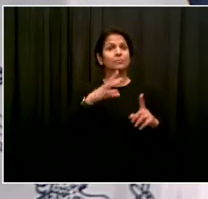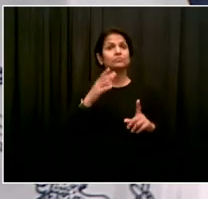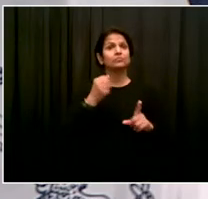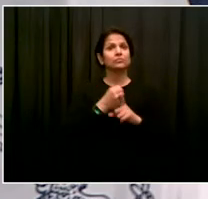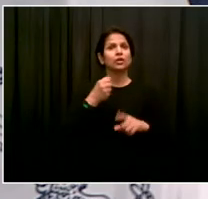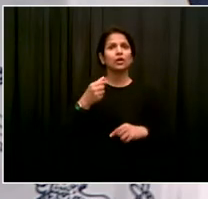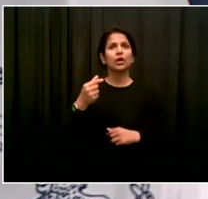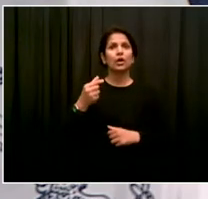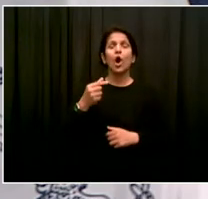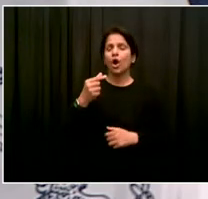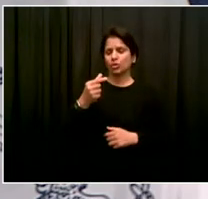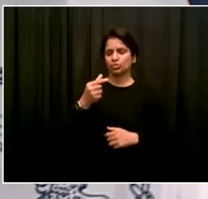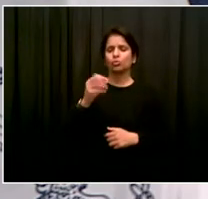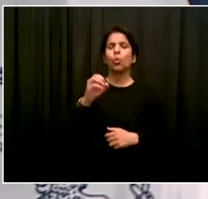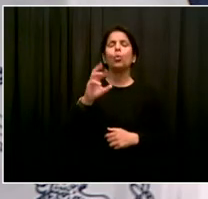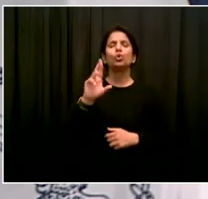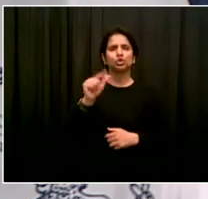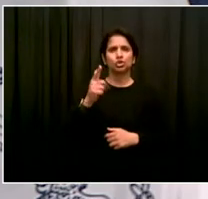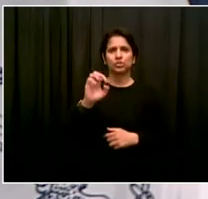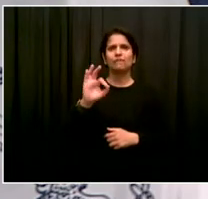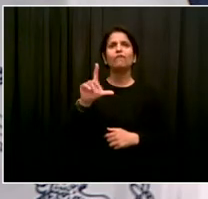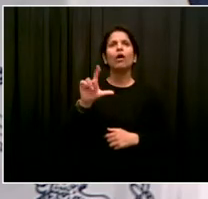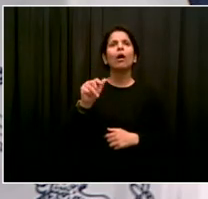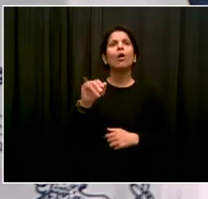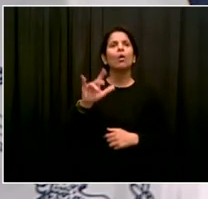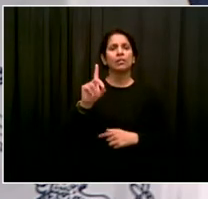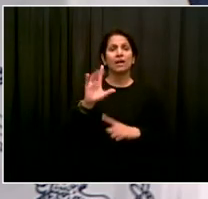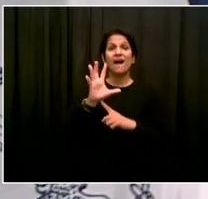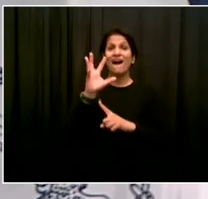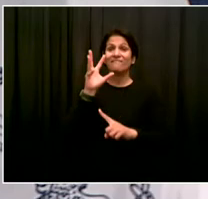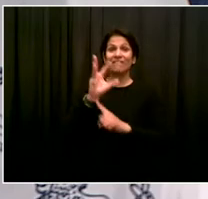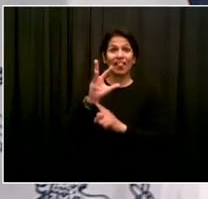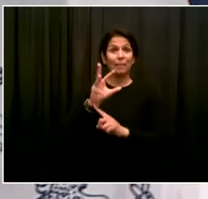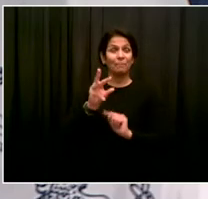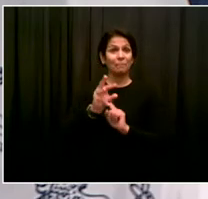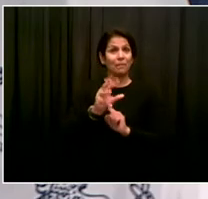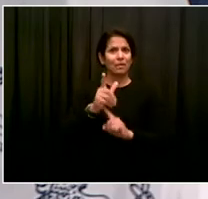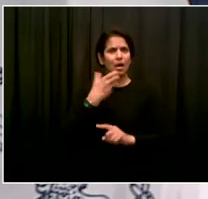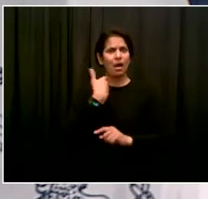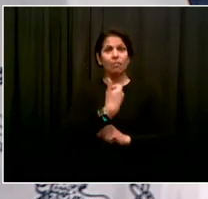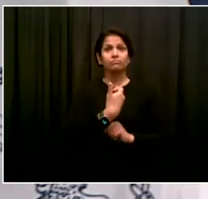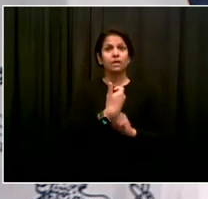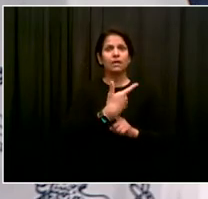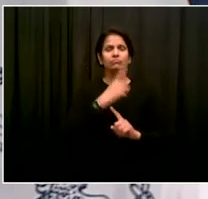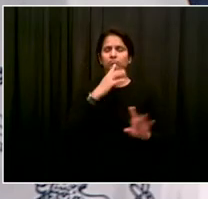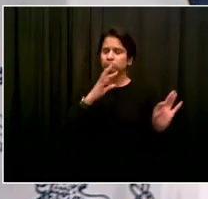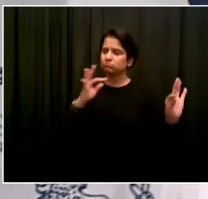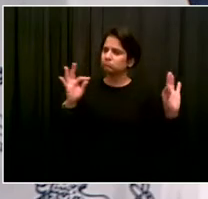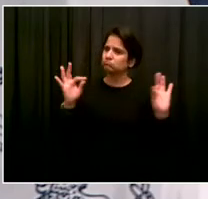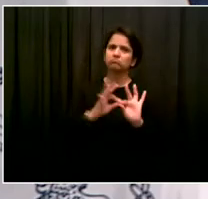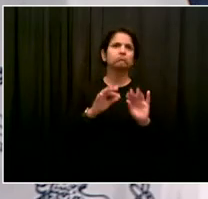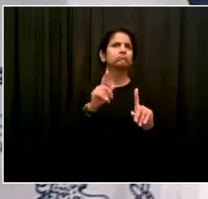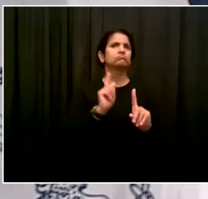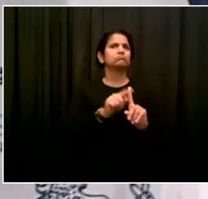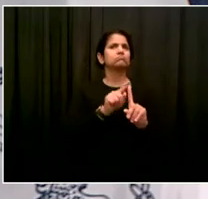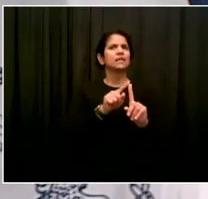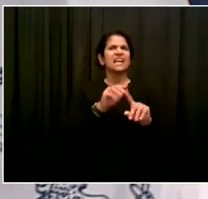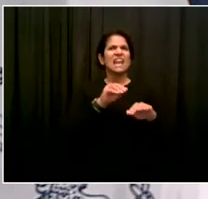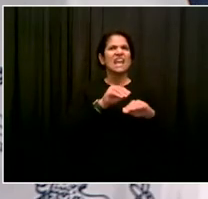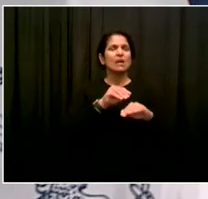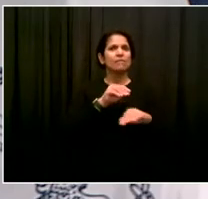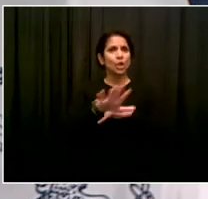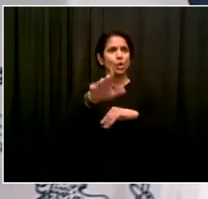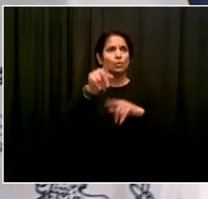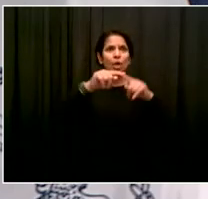in revealing what happened, I wanted to ask you about similar videos here of police encounters that